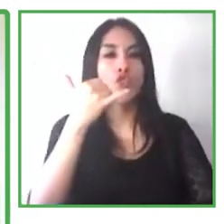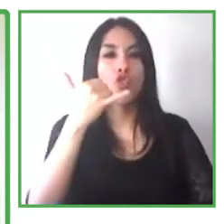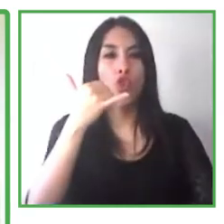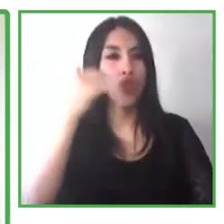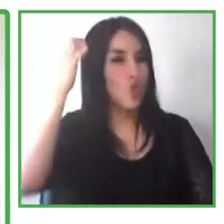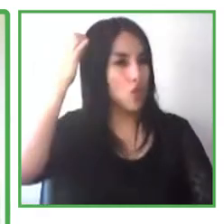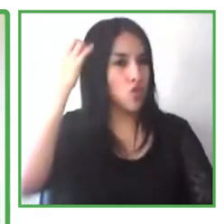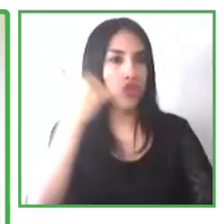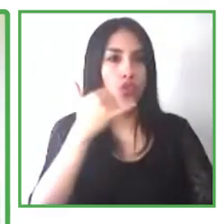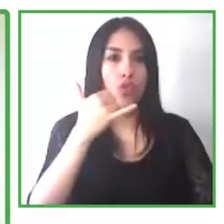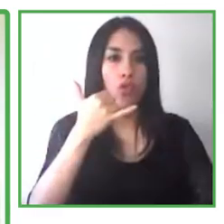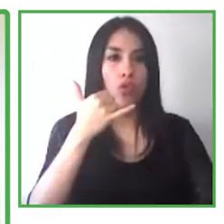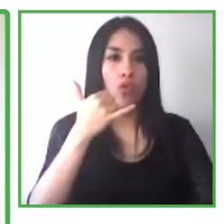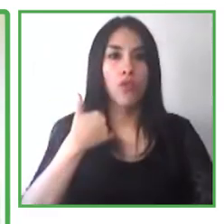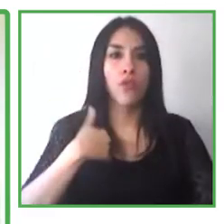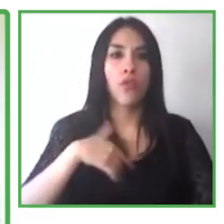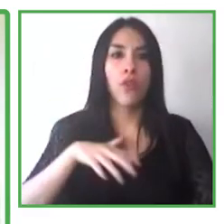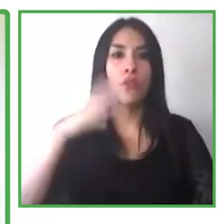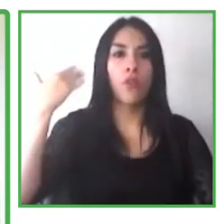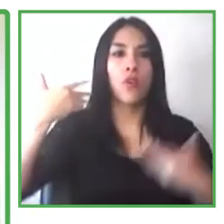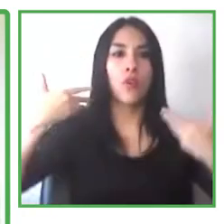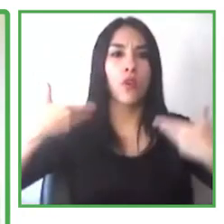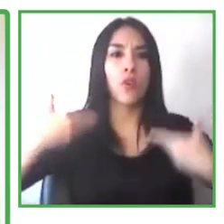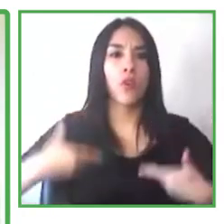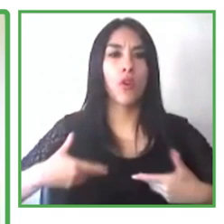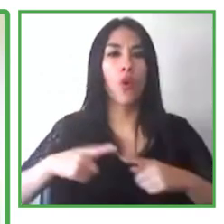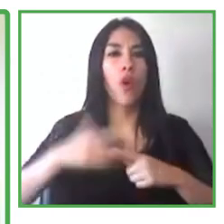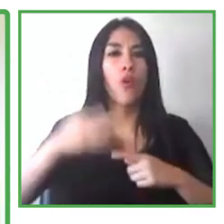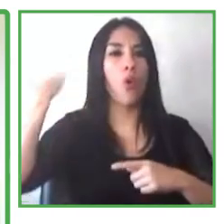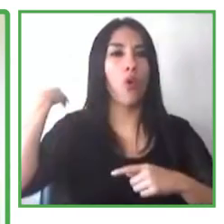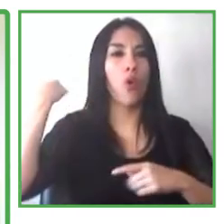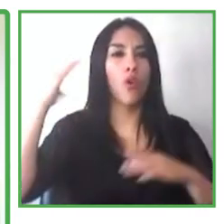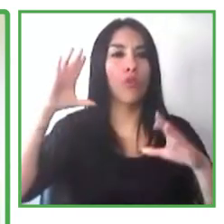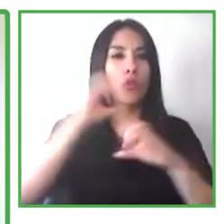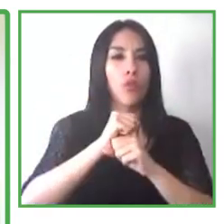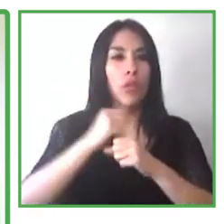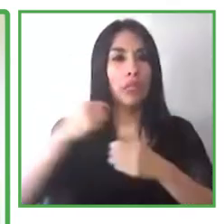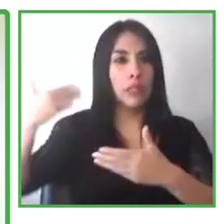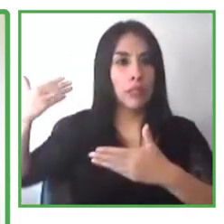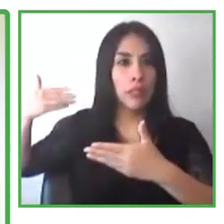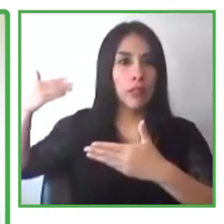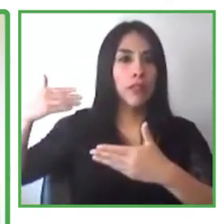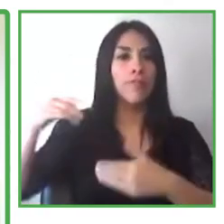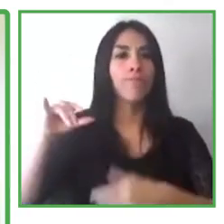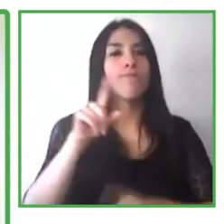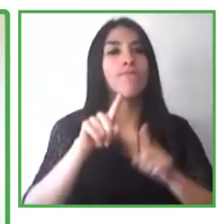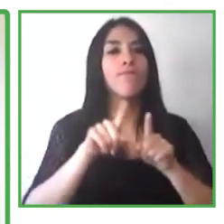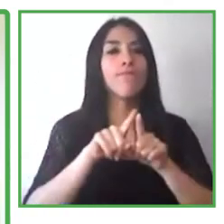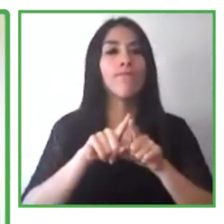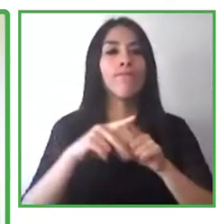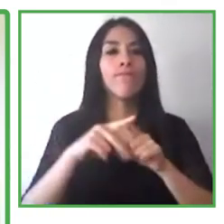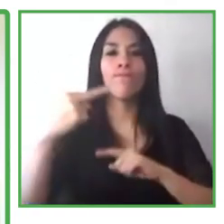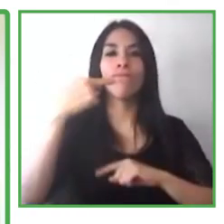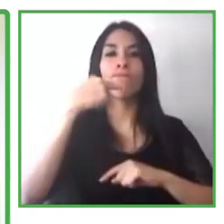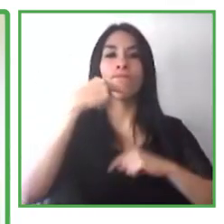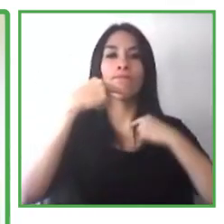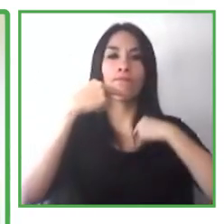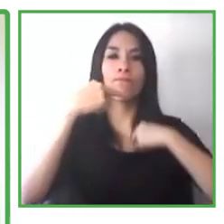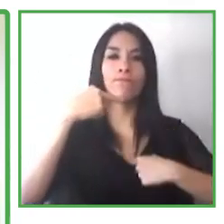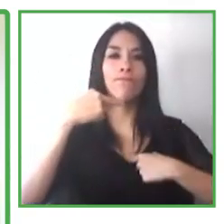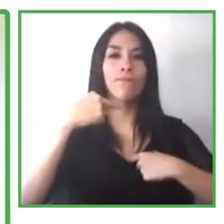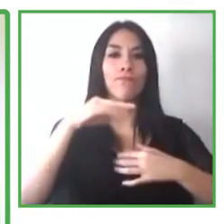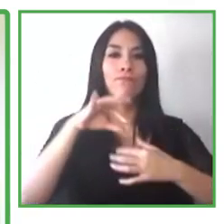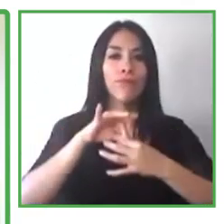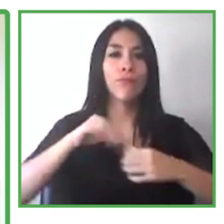headrest. I am a power wheelchair user. I'm also a lawyer, a former administrative judge, a wife, a